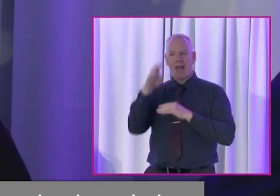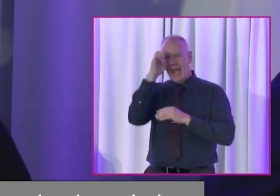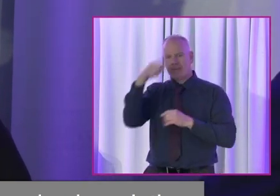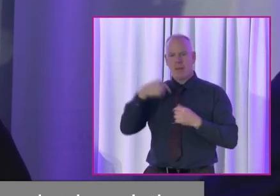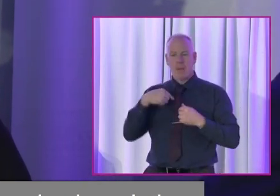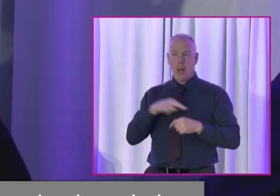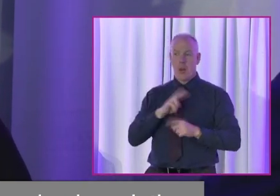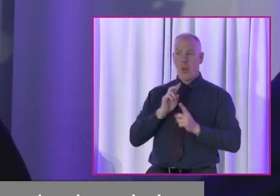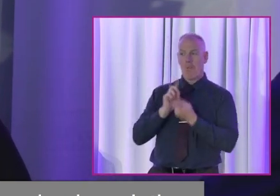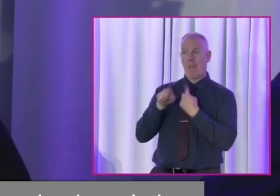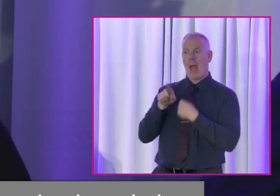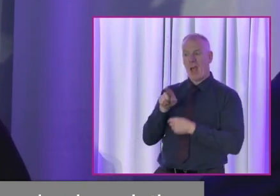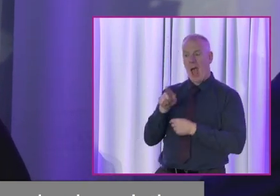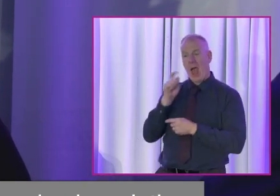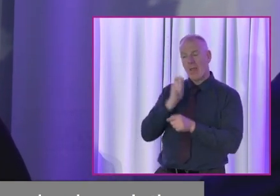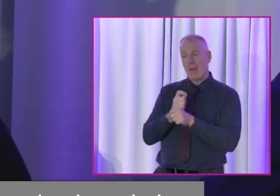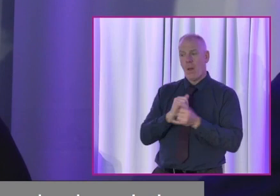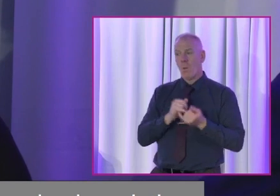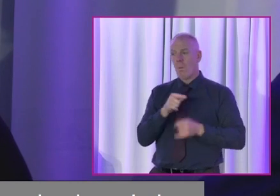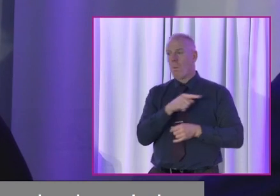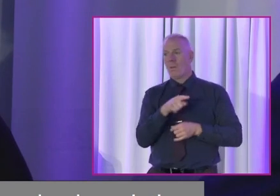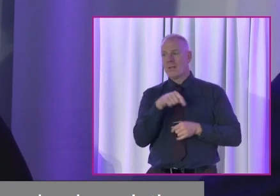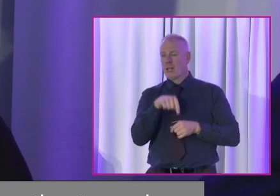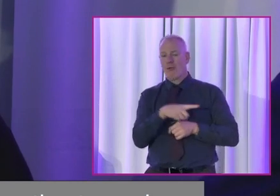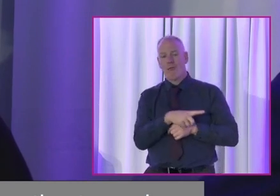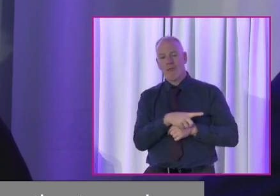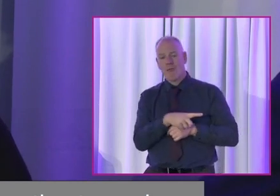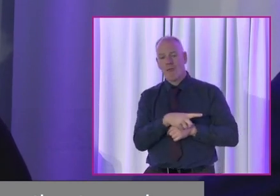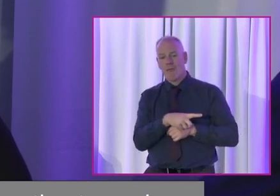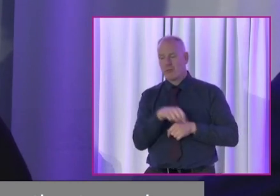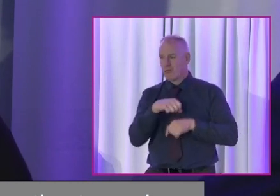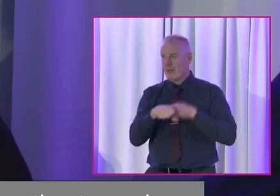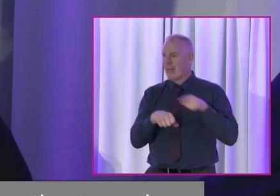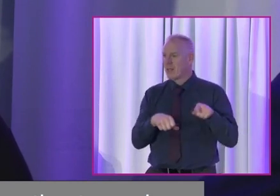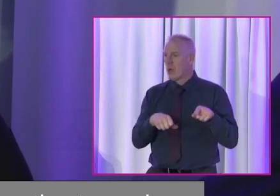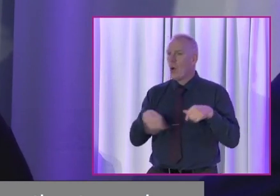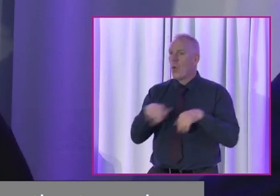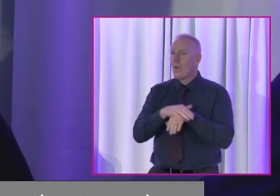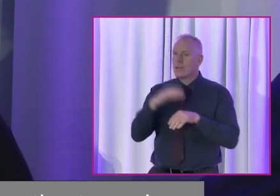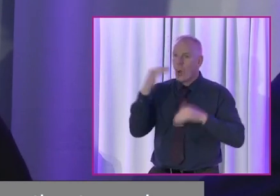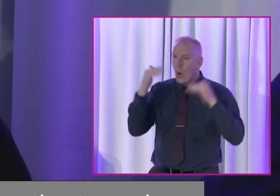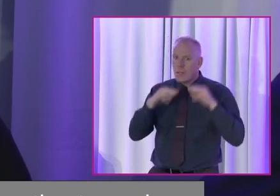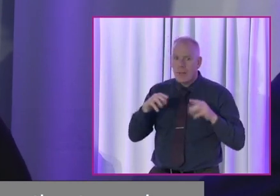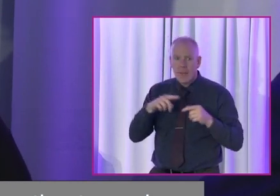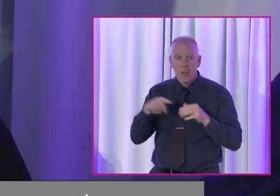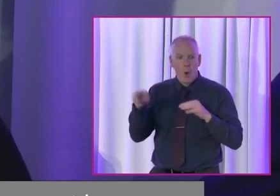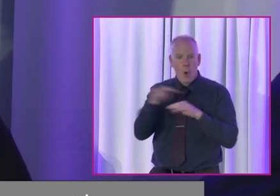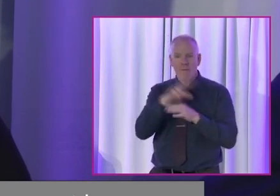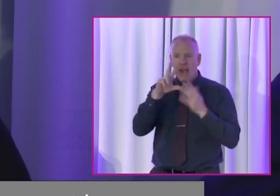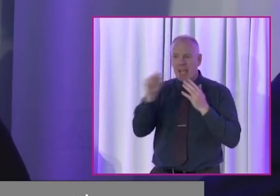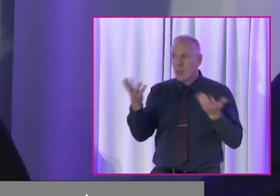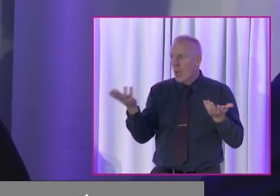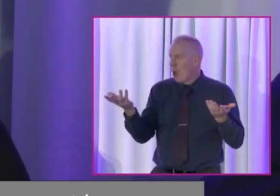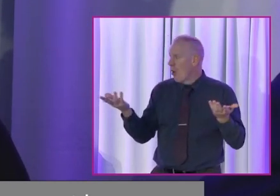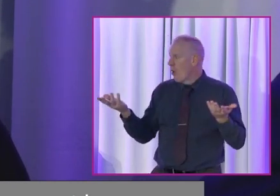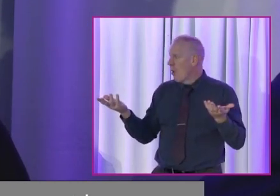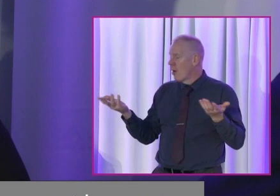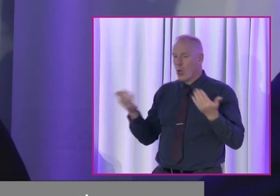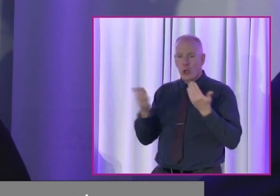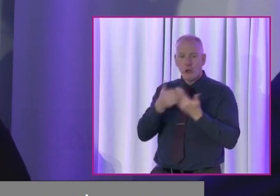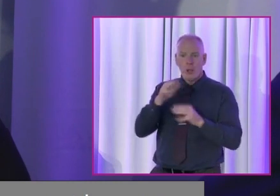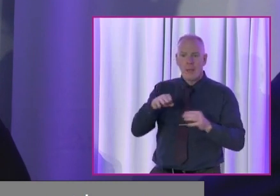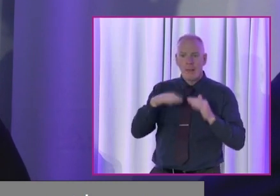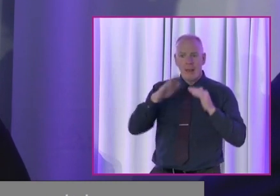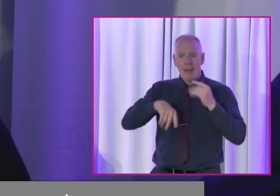them and I think about the people who are actually not here. And not here today, like, where is the older people? Where are the people over 80? Like, where is the younger